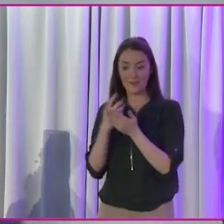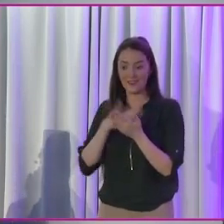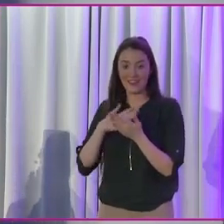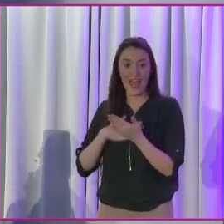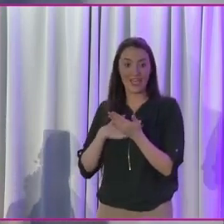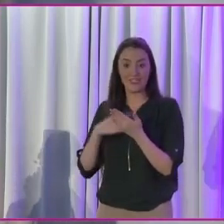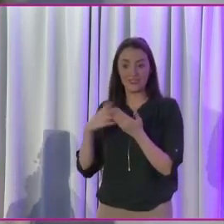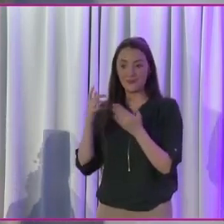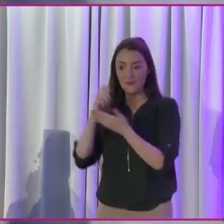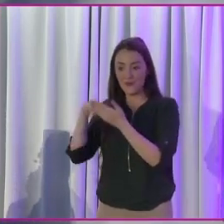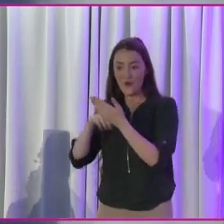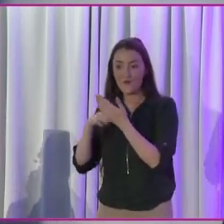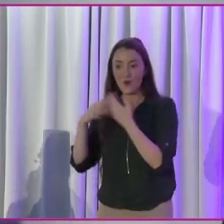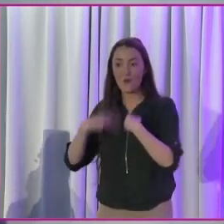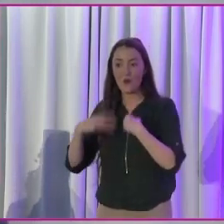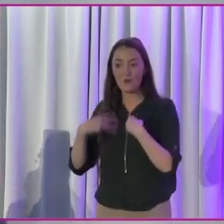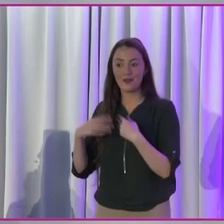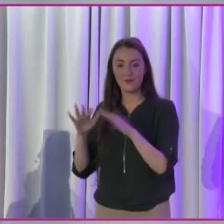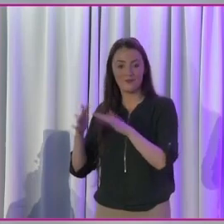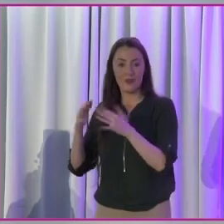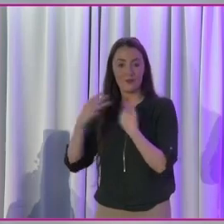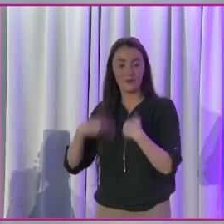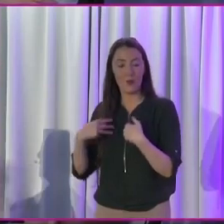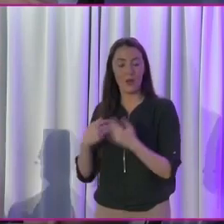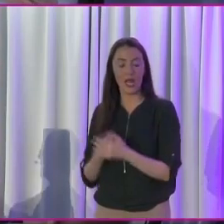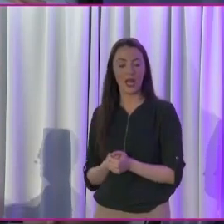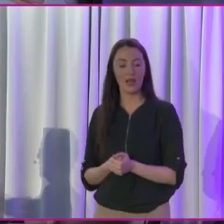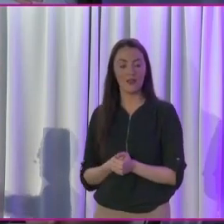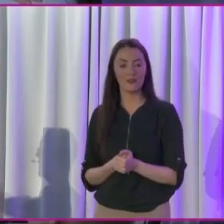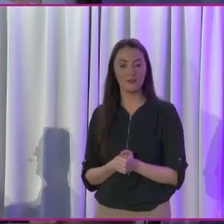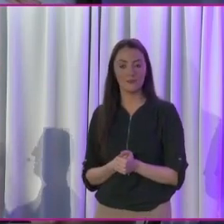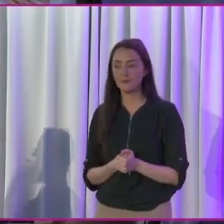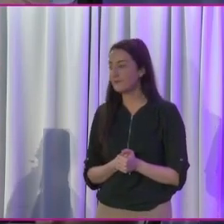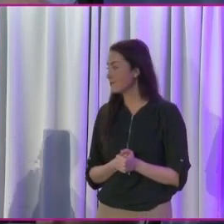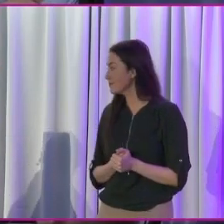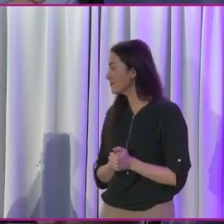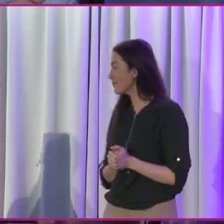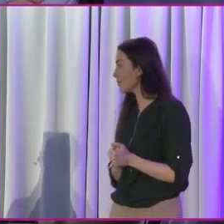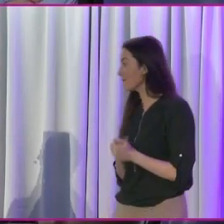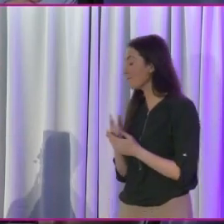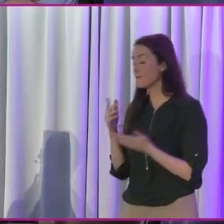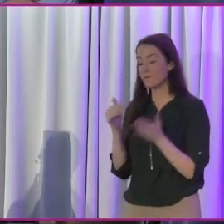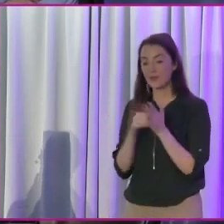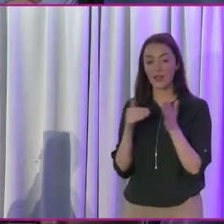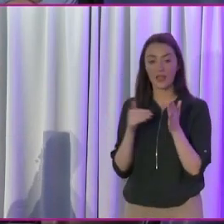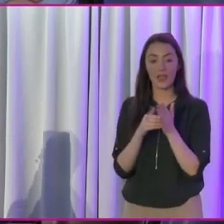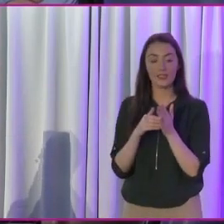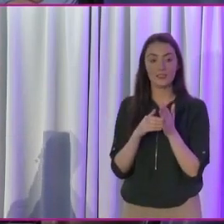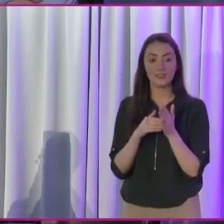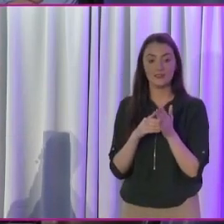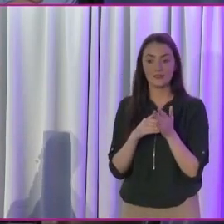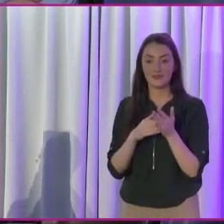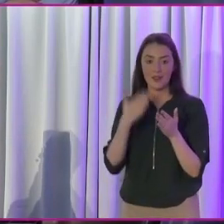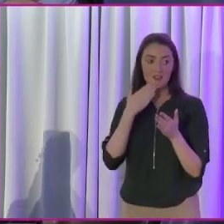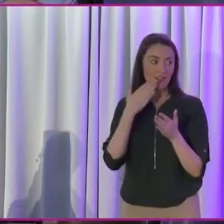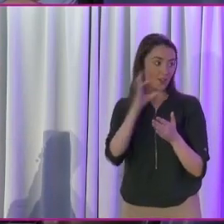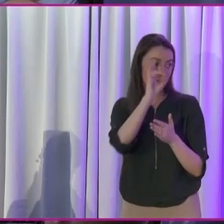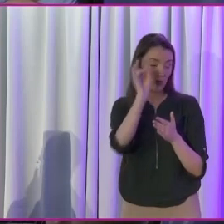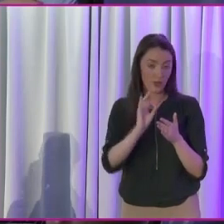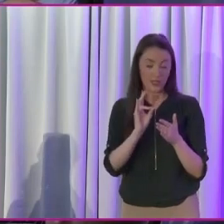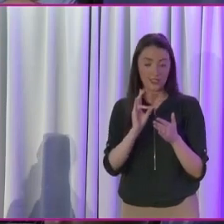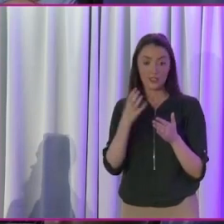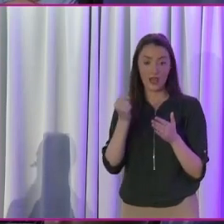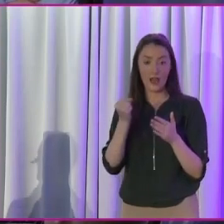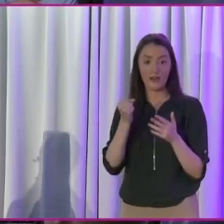So it does give a choice to voters. That's the point of these questions. Thanks to you. And Pauline? Yes, James. Well, Geri, thanks for the question. And we do